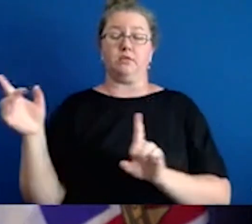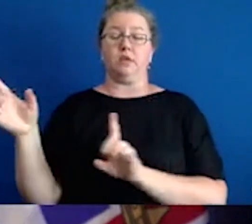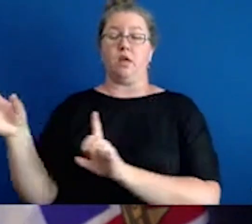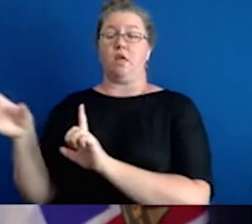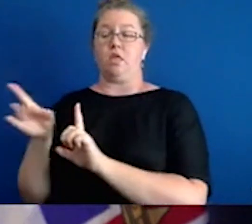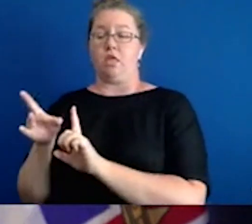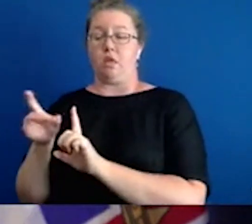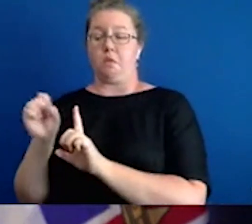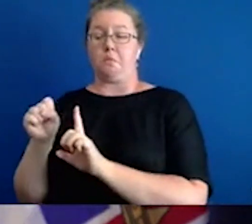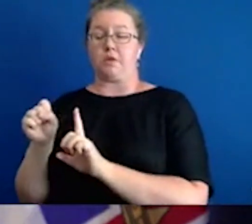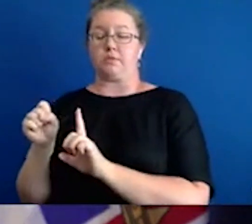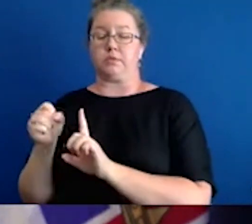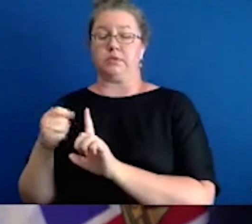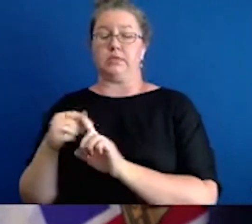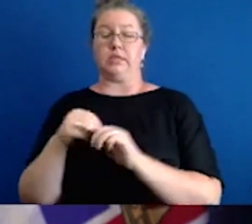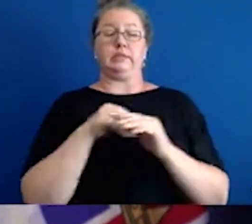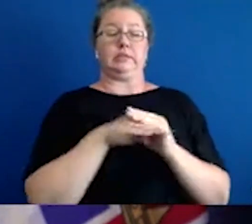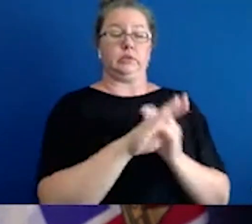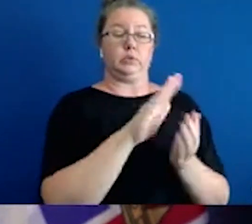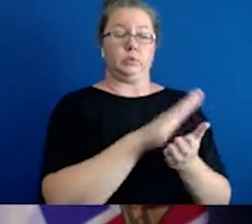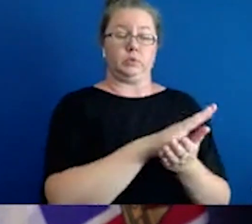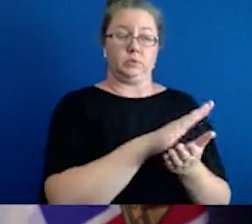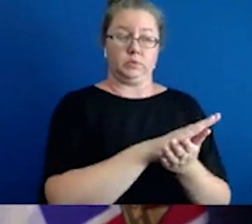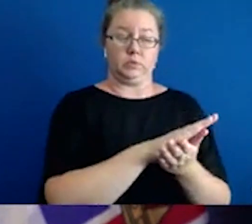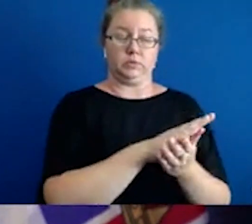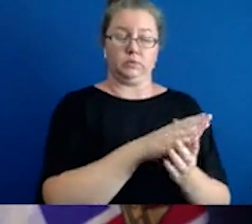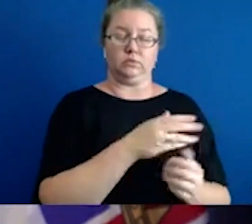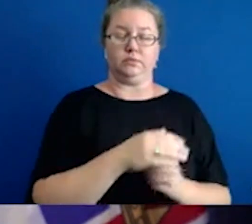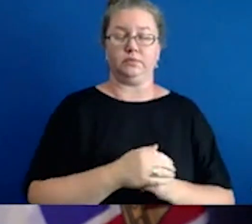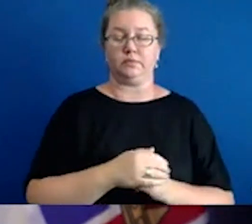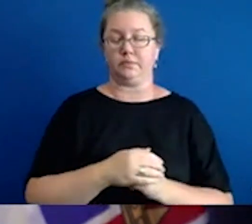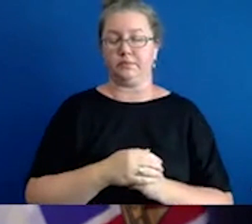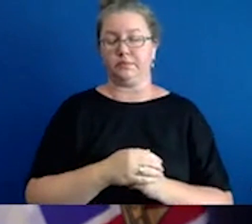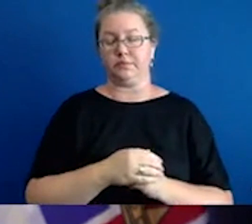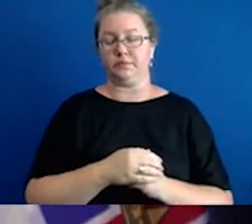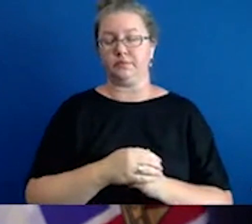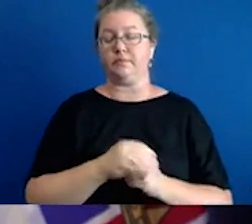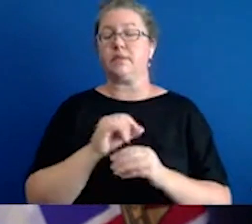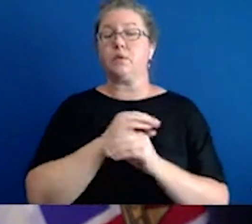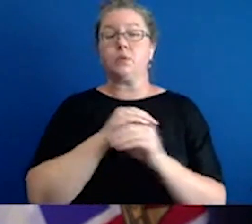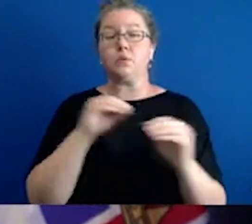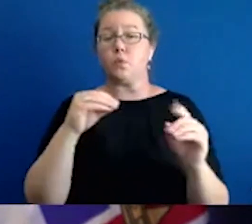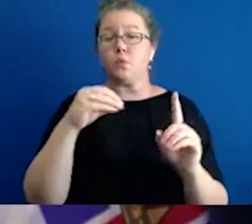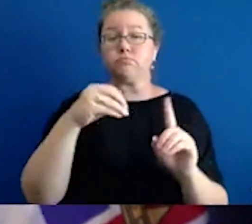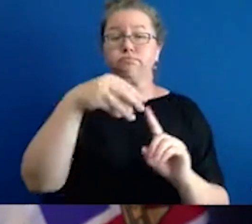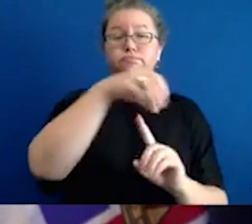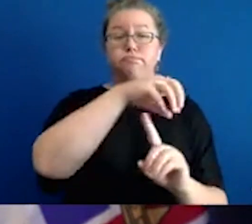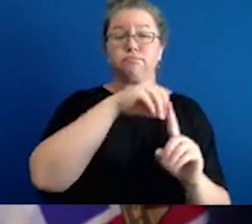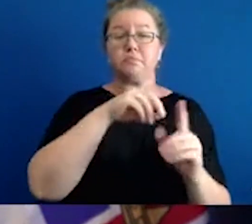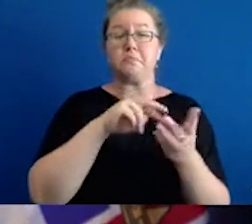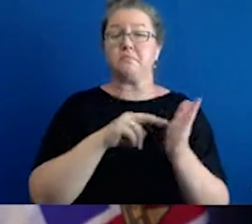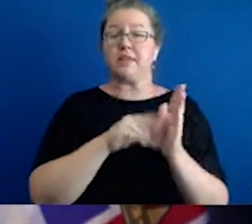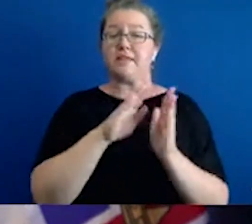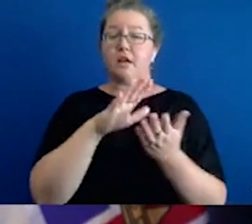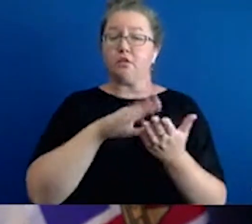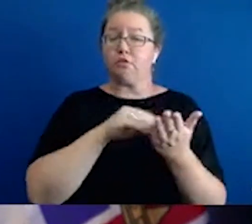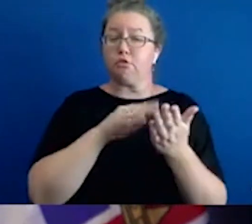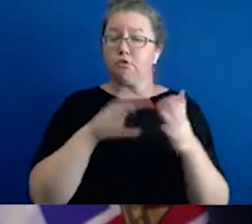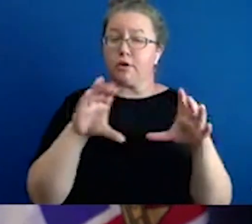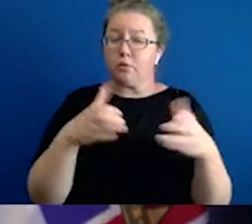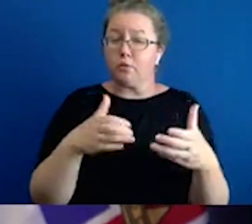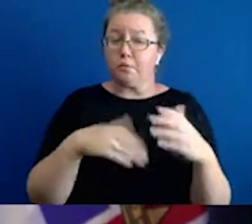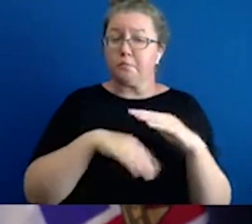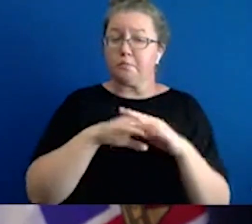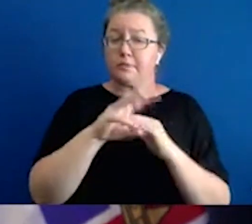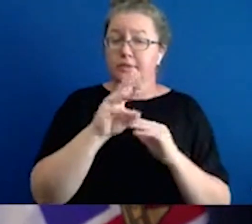stay home. If there is a possible exposure, it may be that some of the learning group may